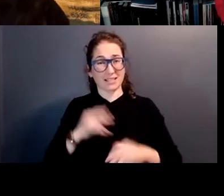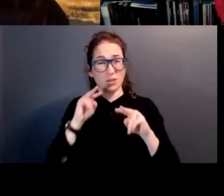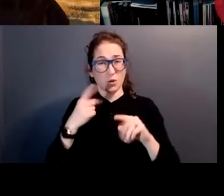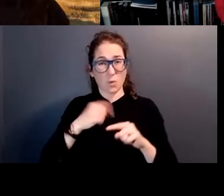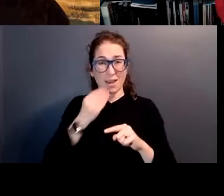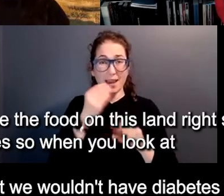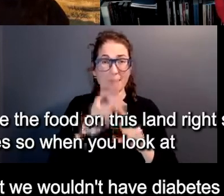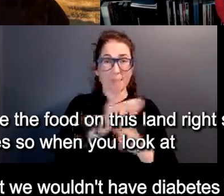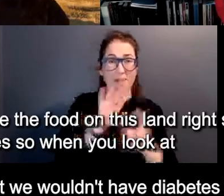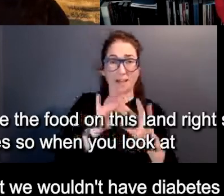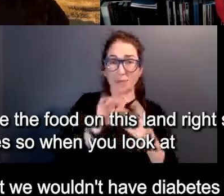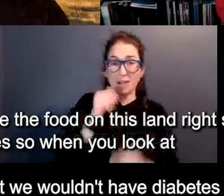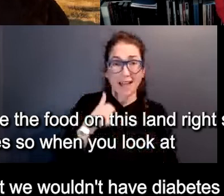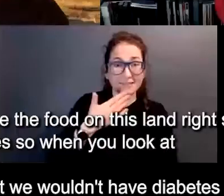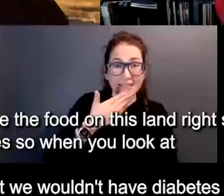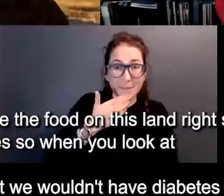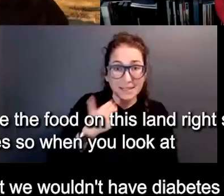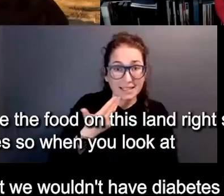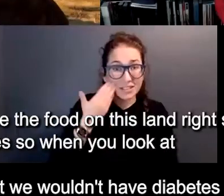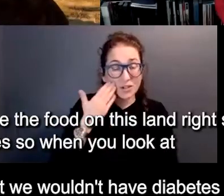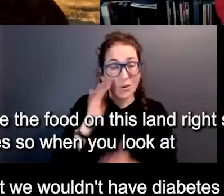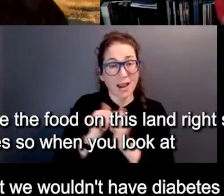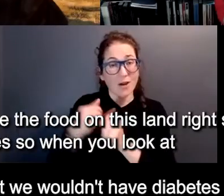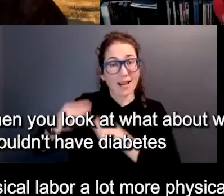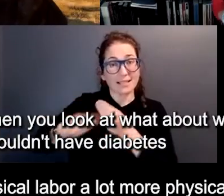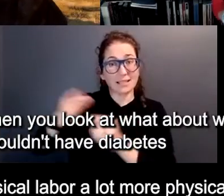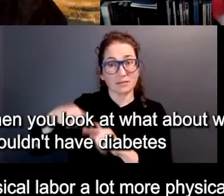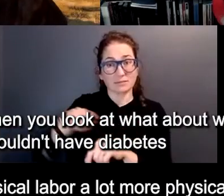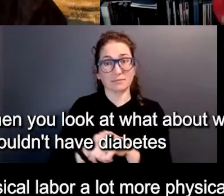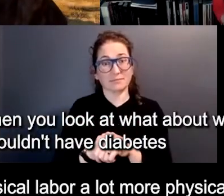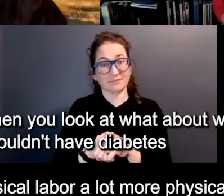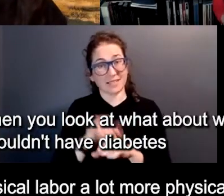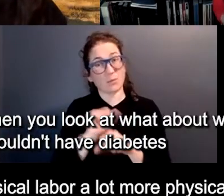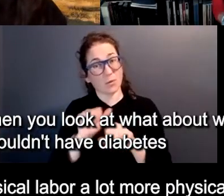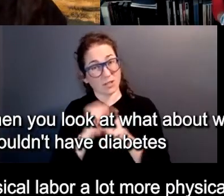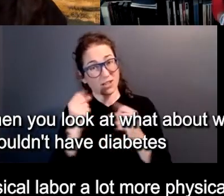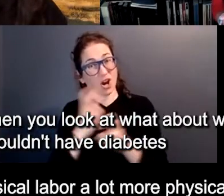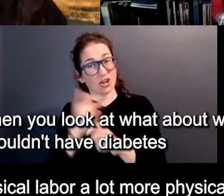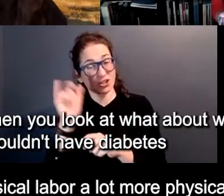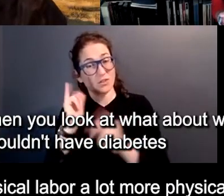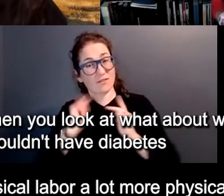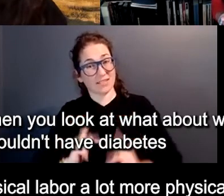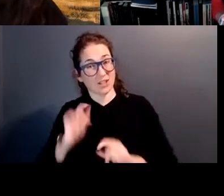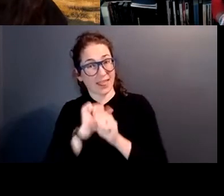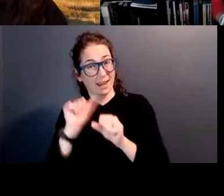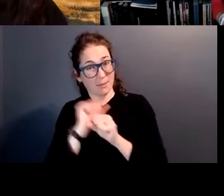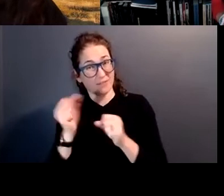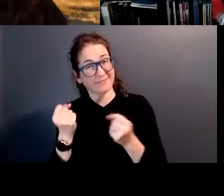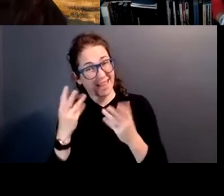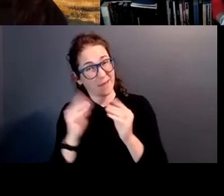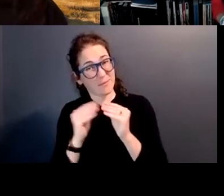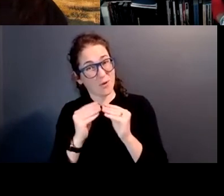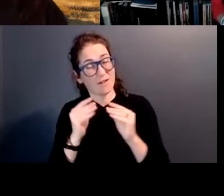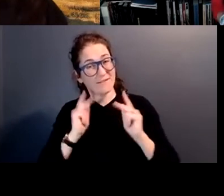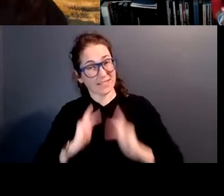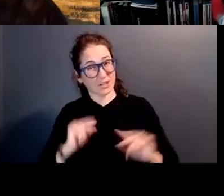wouldn't have diabetes if we were eating the way our ancestors did. Well, we worked a lot harder too, physical labor, a lot more physical movement.